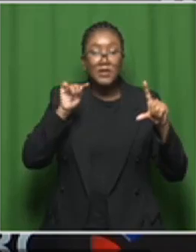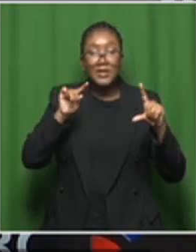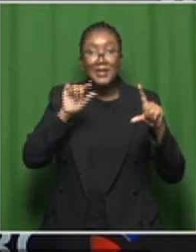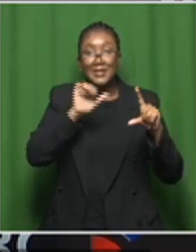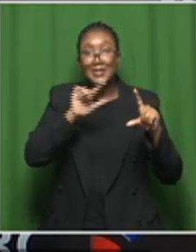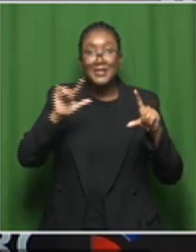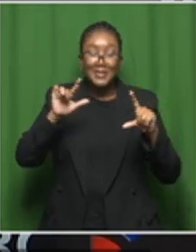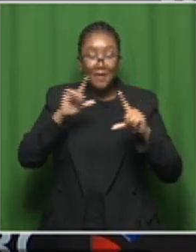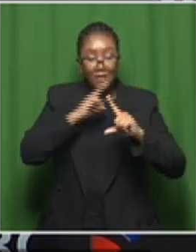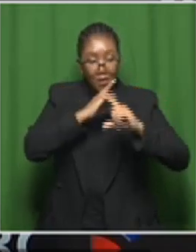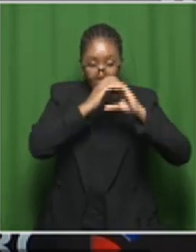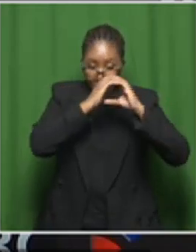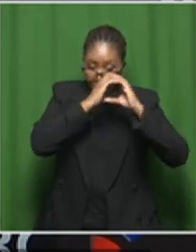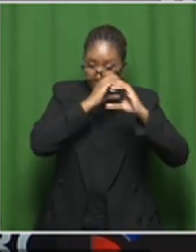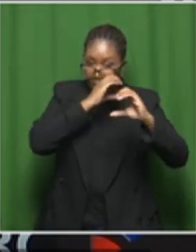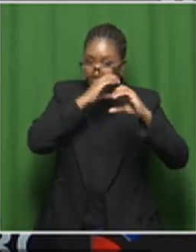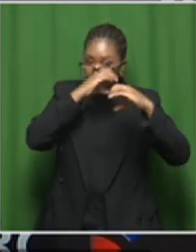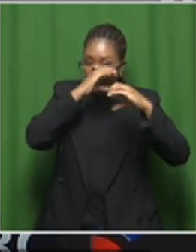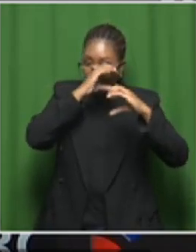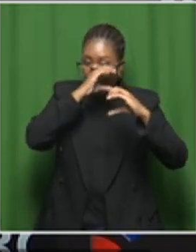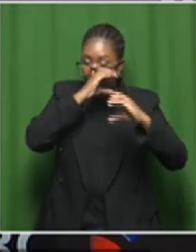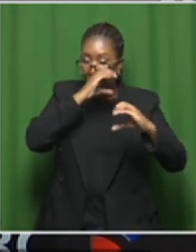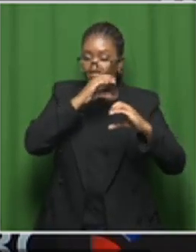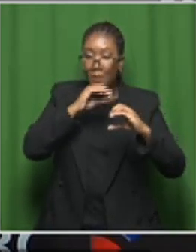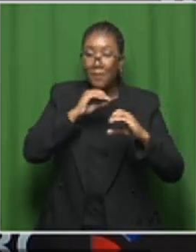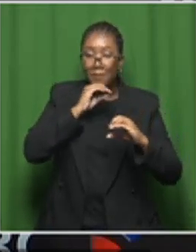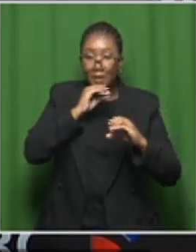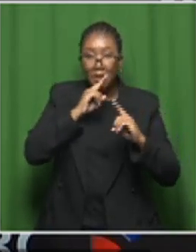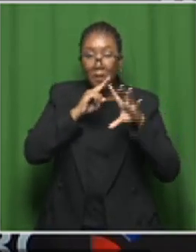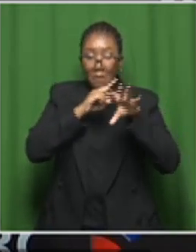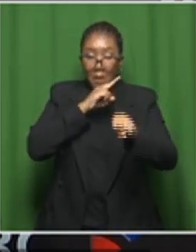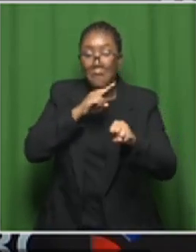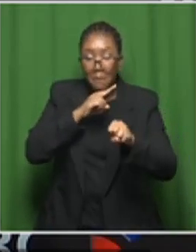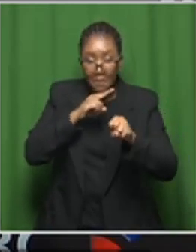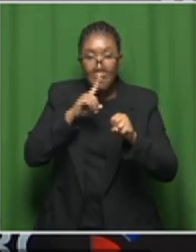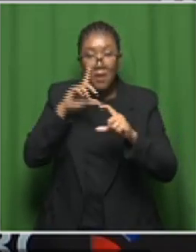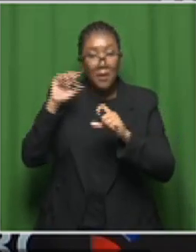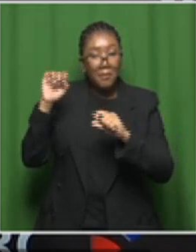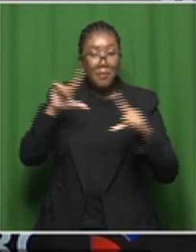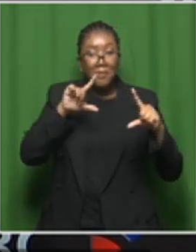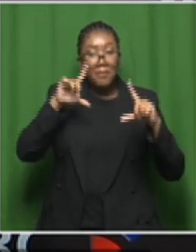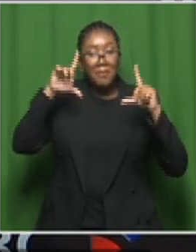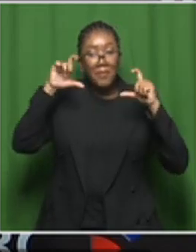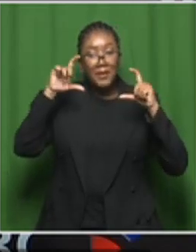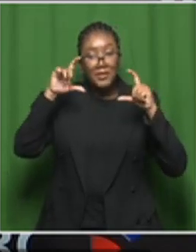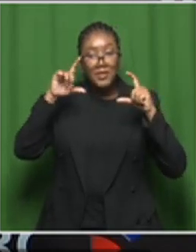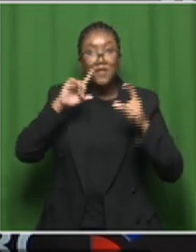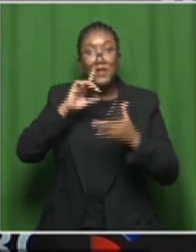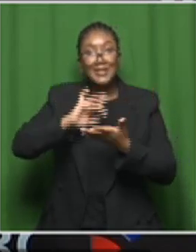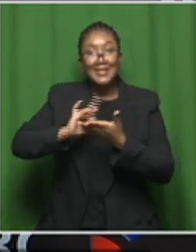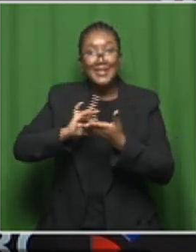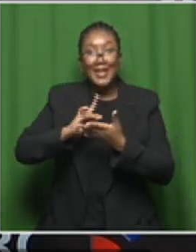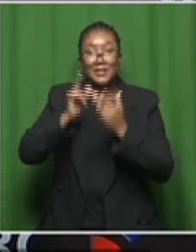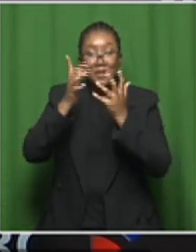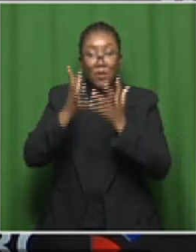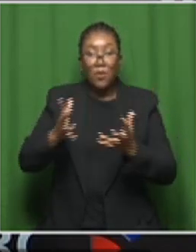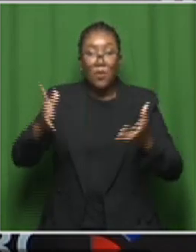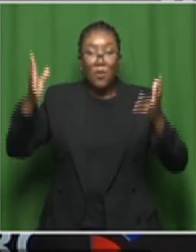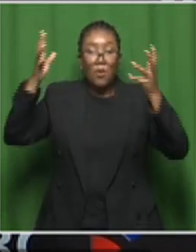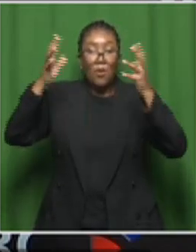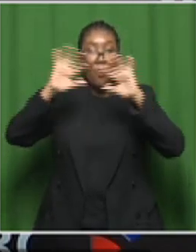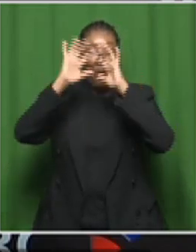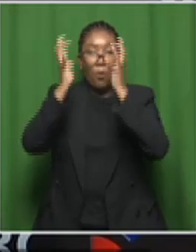And immediately after switching it on, they got the clearest picture of the center of the universe to, to date.